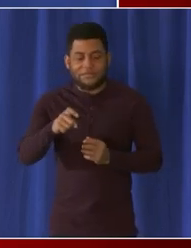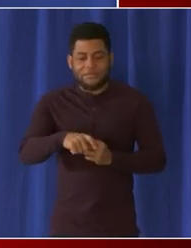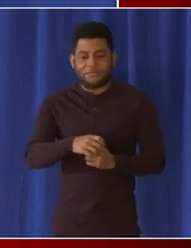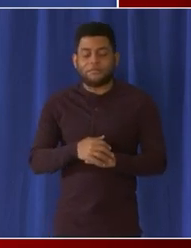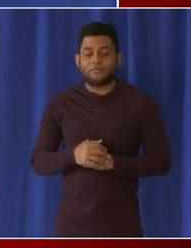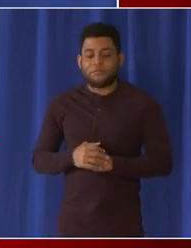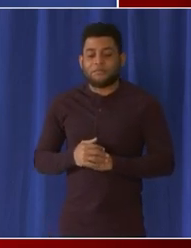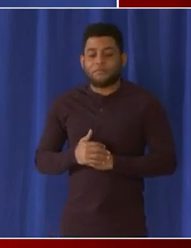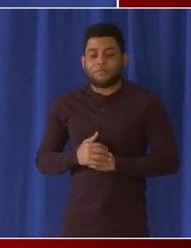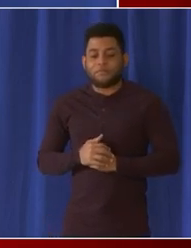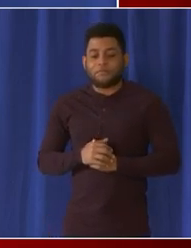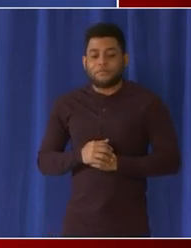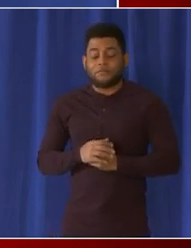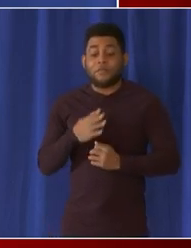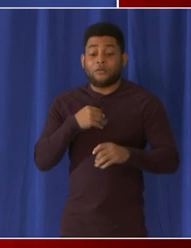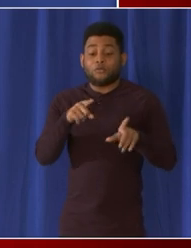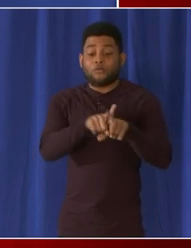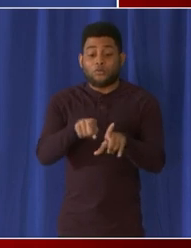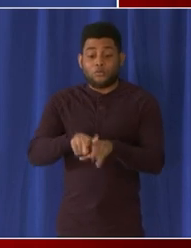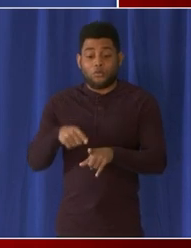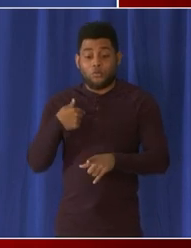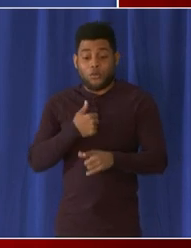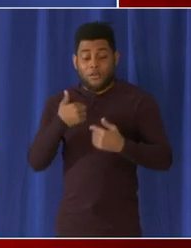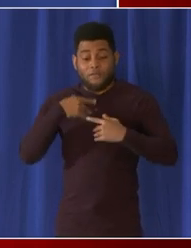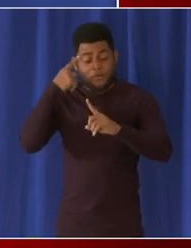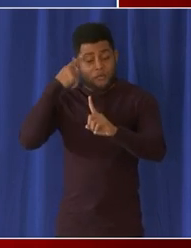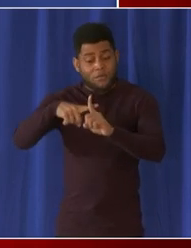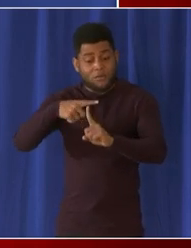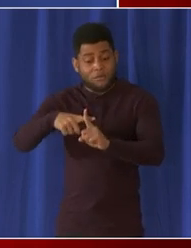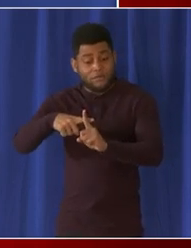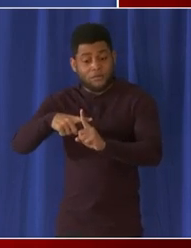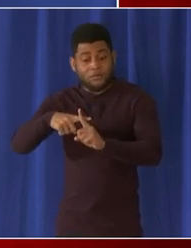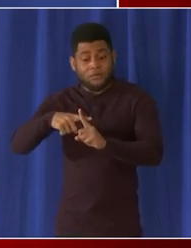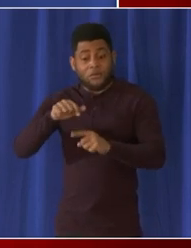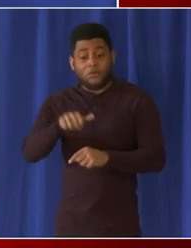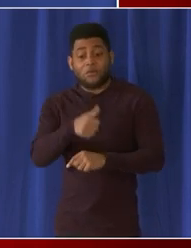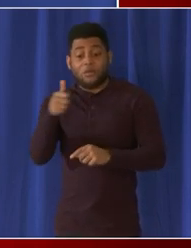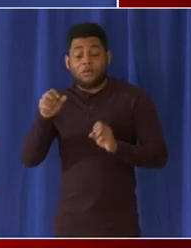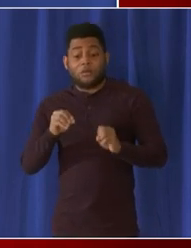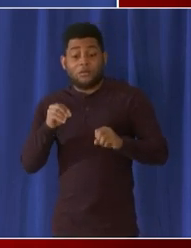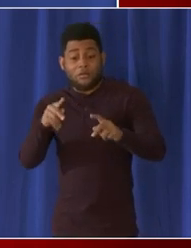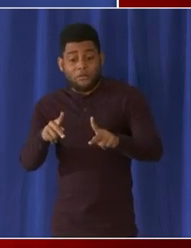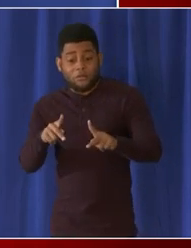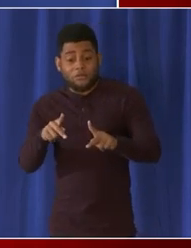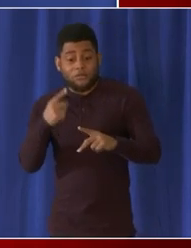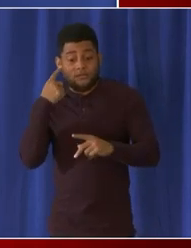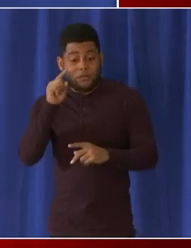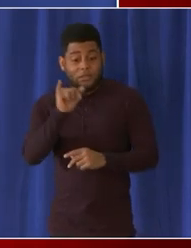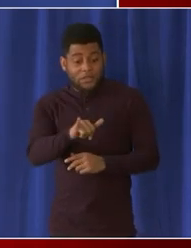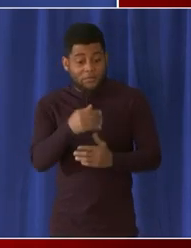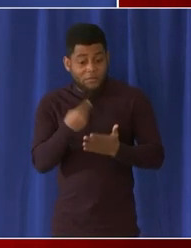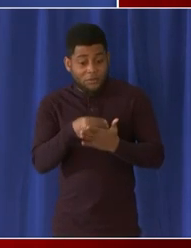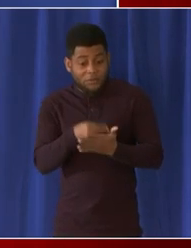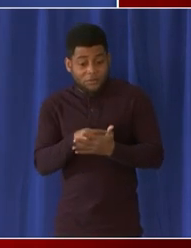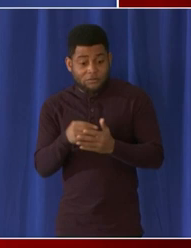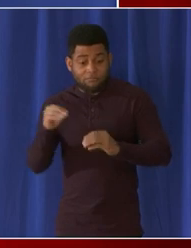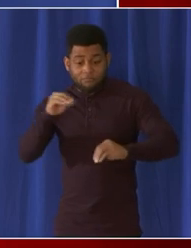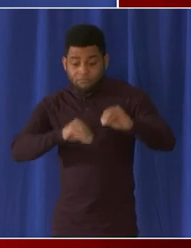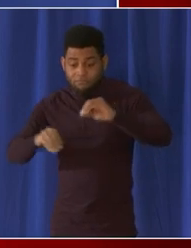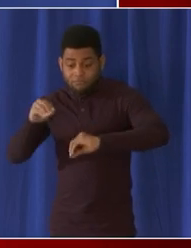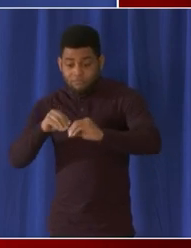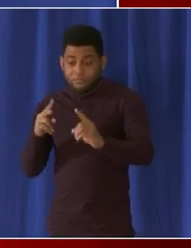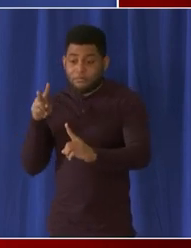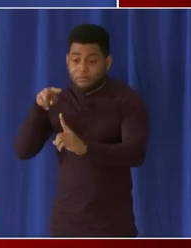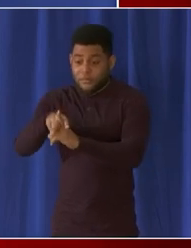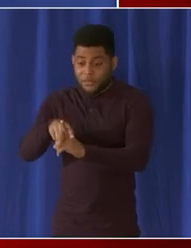one other thing that we're optimistic about is there's another opportunity at reallocation which is due to